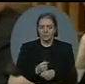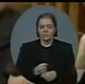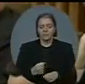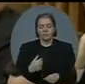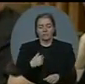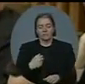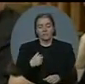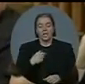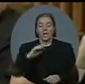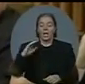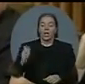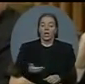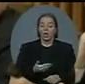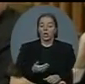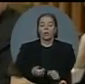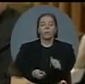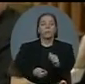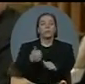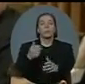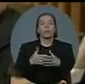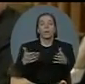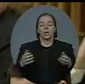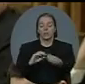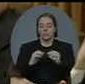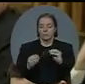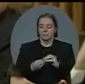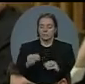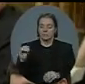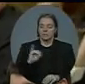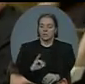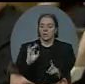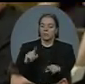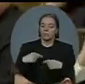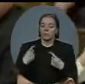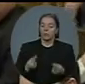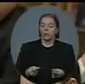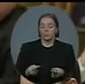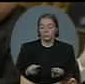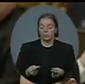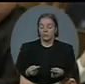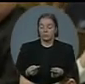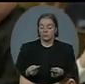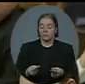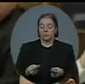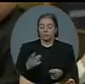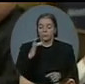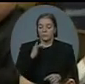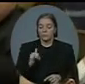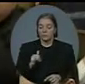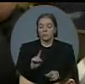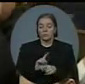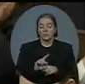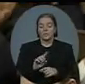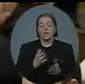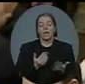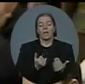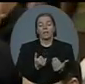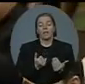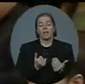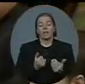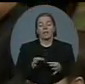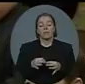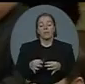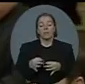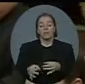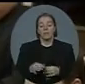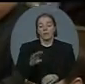reunification, wait times reduced by as much as 40%. It's a difficult job she has to do cleaning up the track record of the